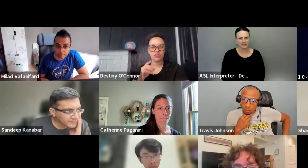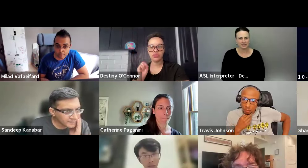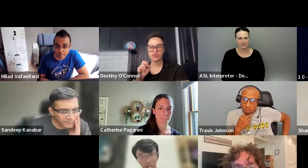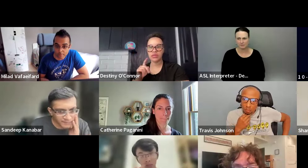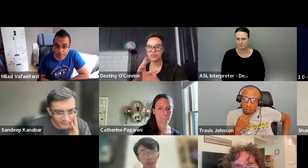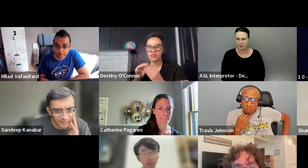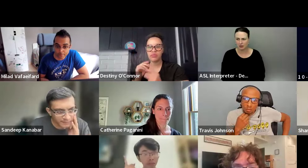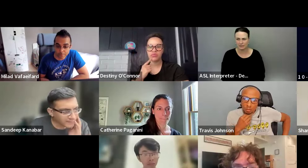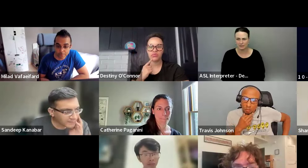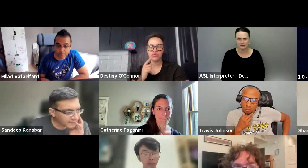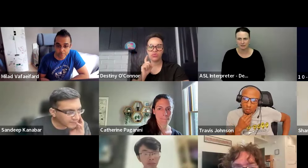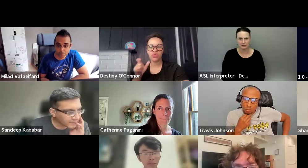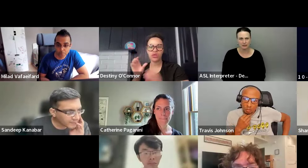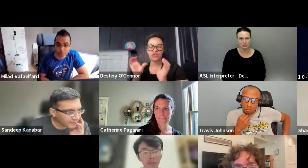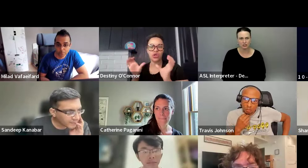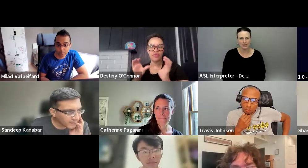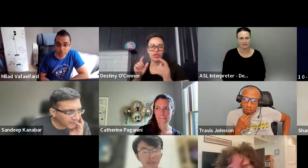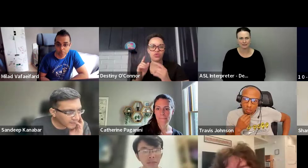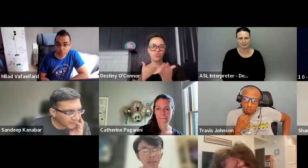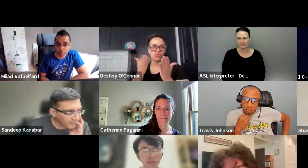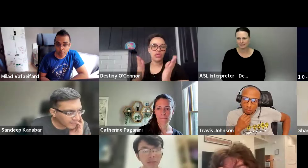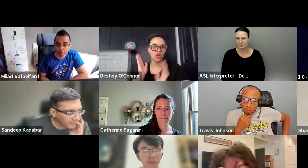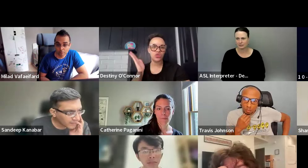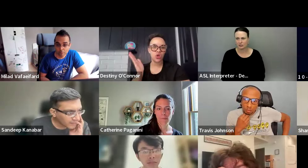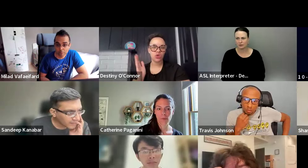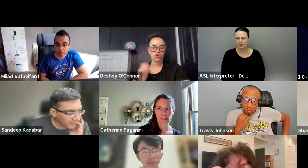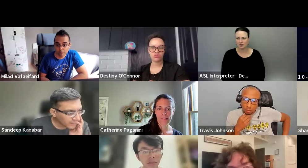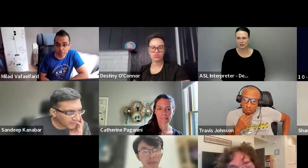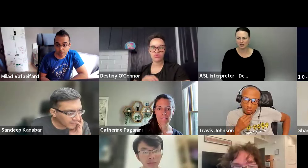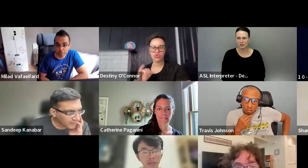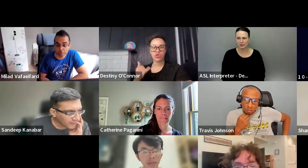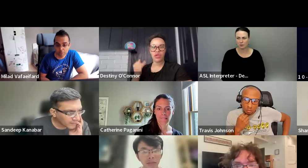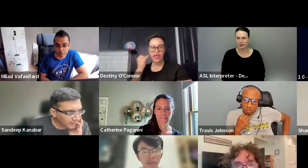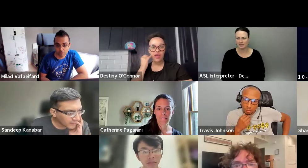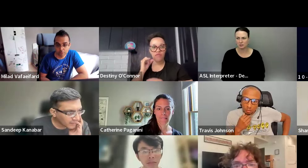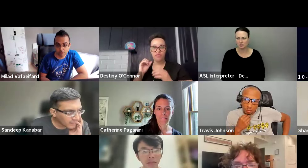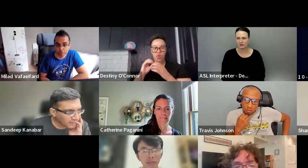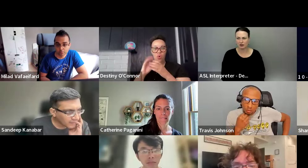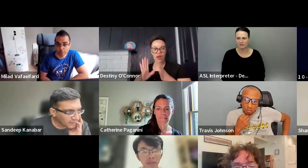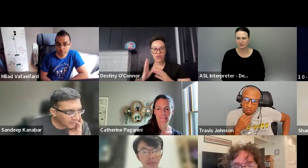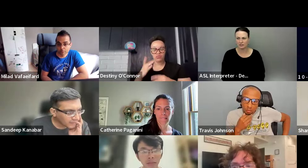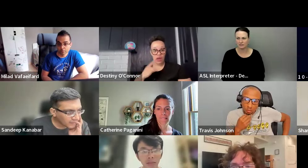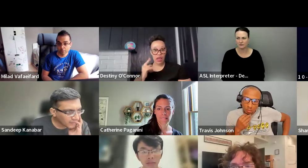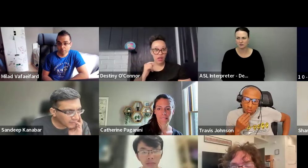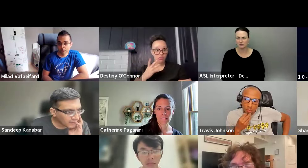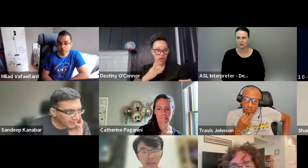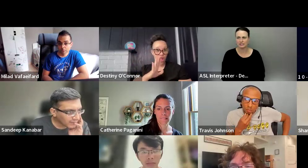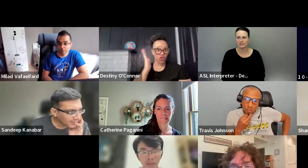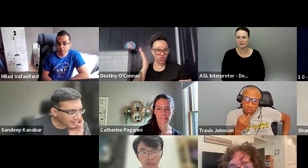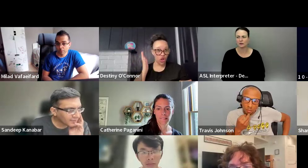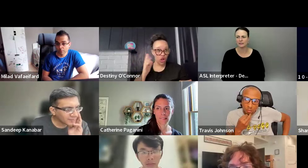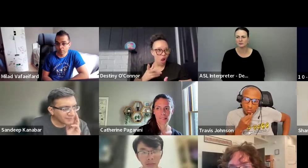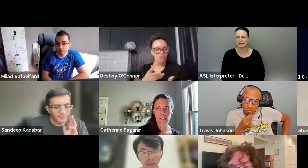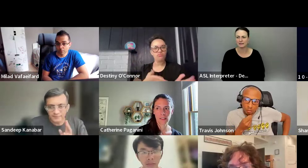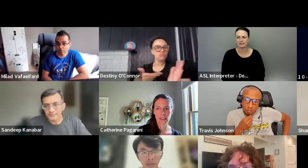Yeah. Sandy put a comment in the chat. So you don't need a certification by Kubernetes to present at the conference. If you submit your